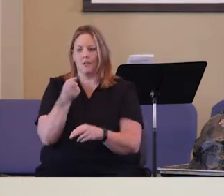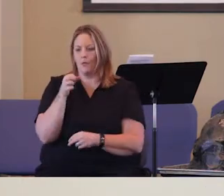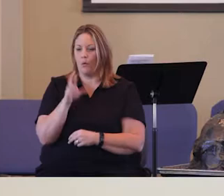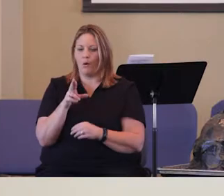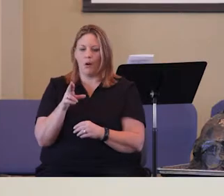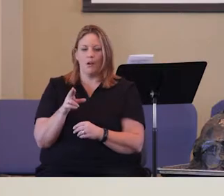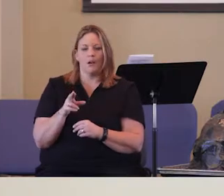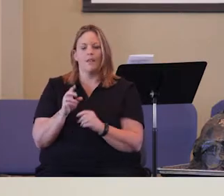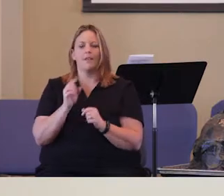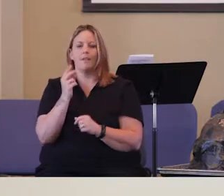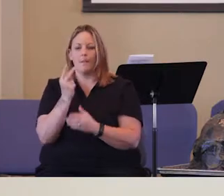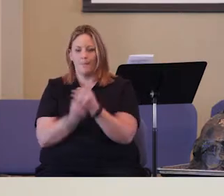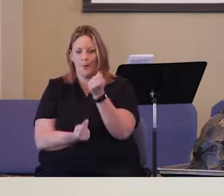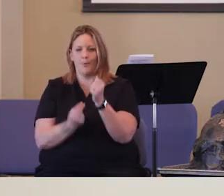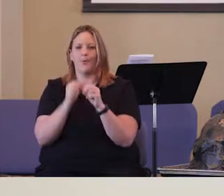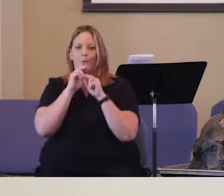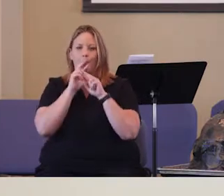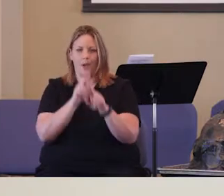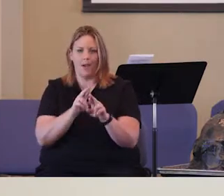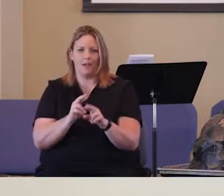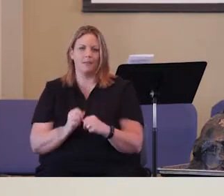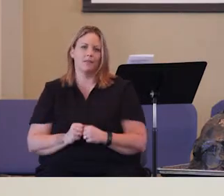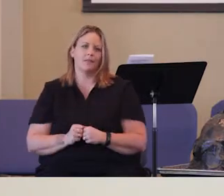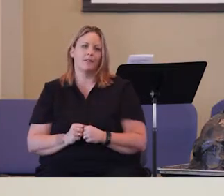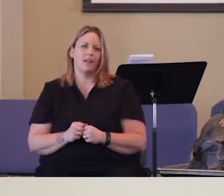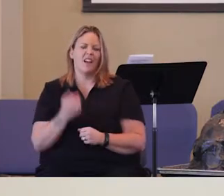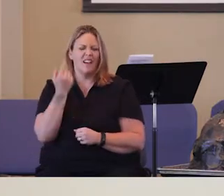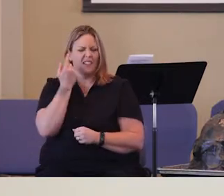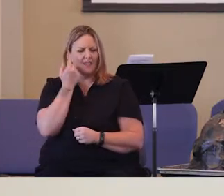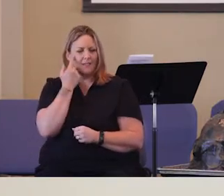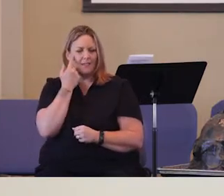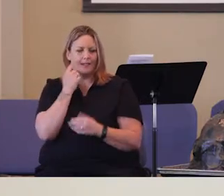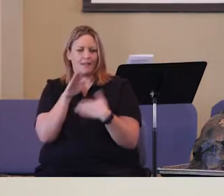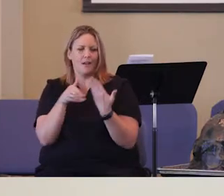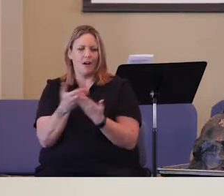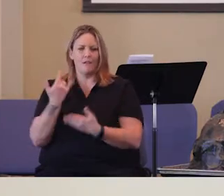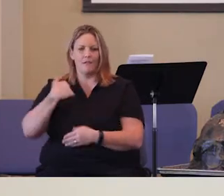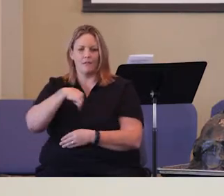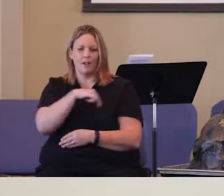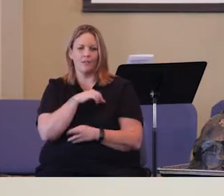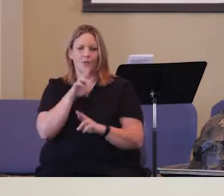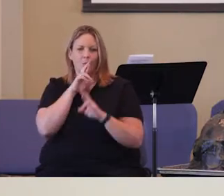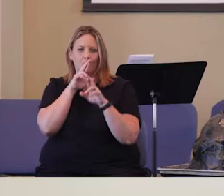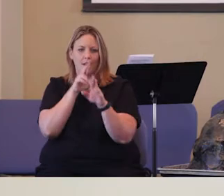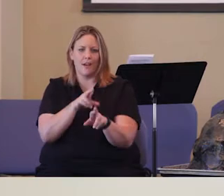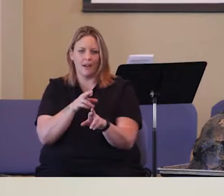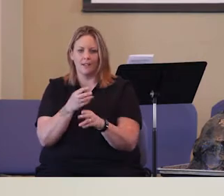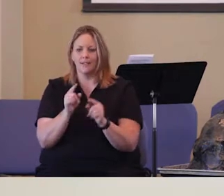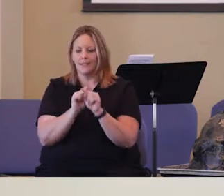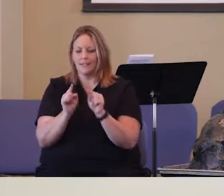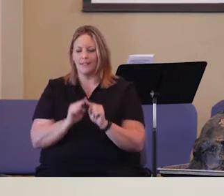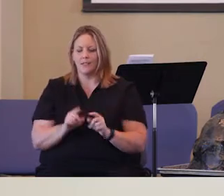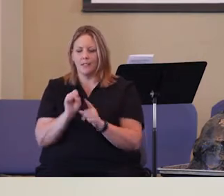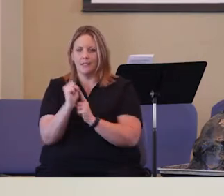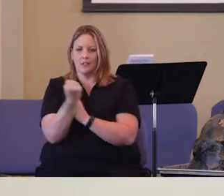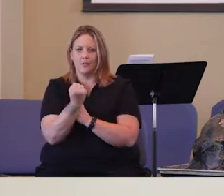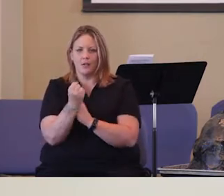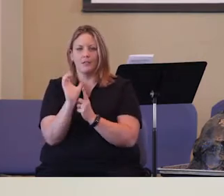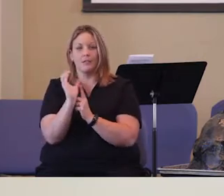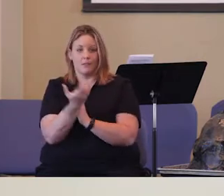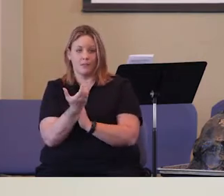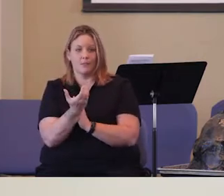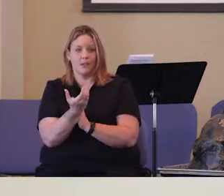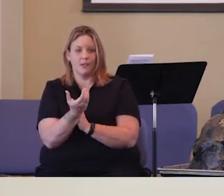or they both react. I think all of us, to a certain extent, react to different situations,